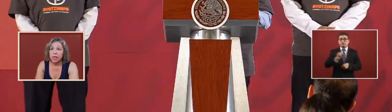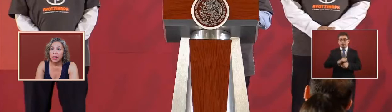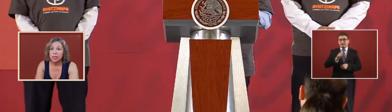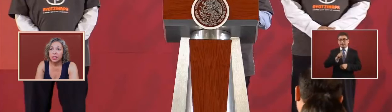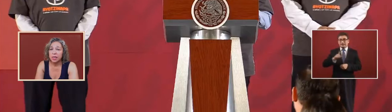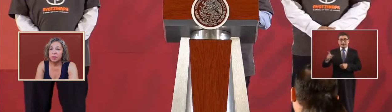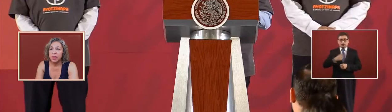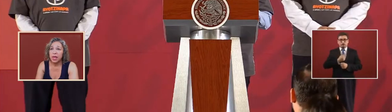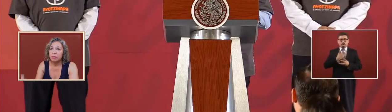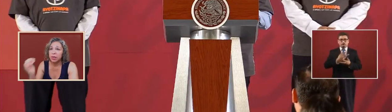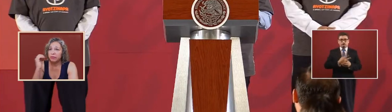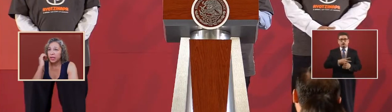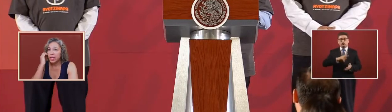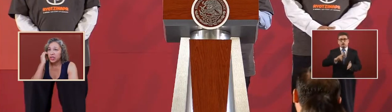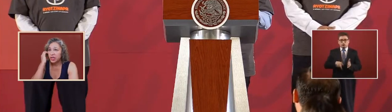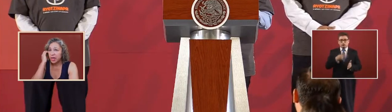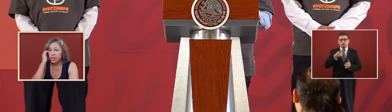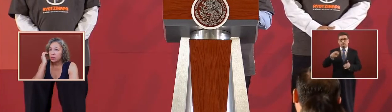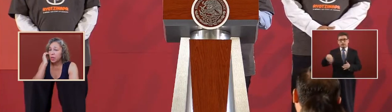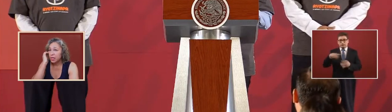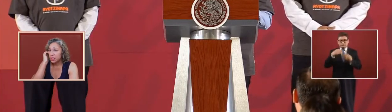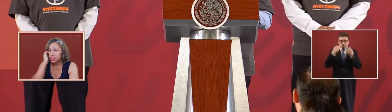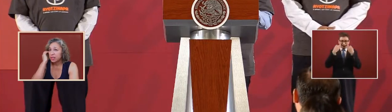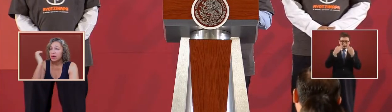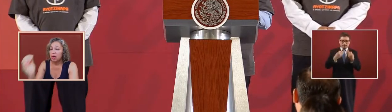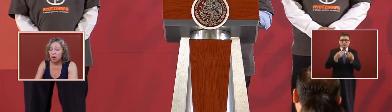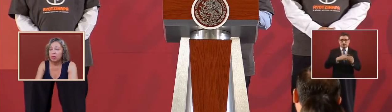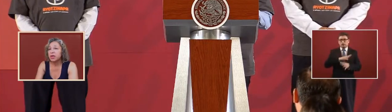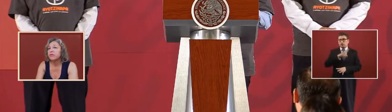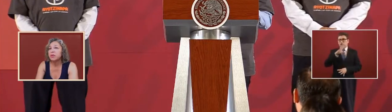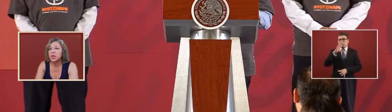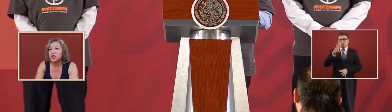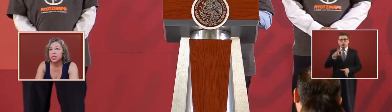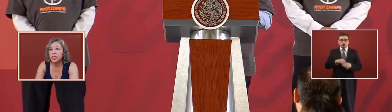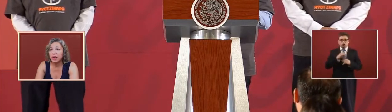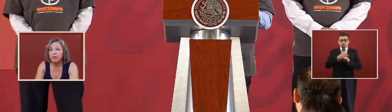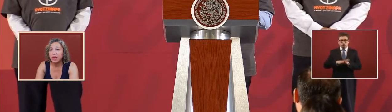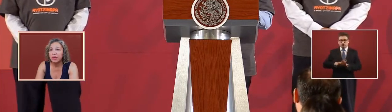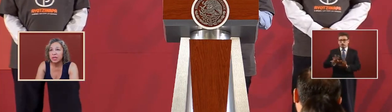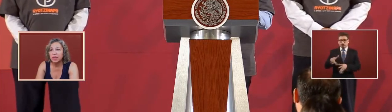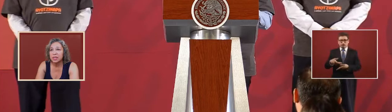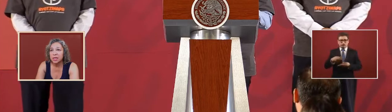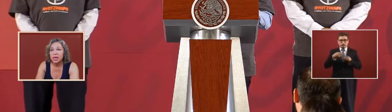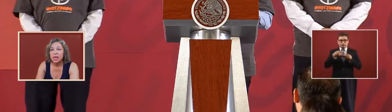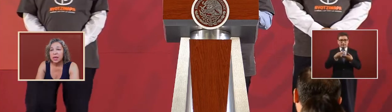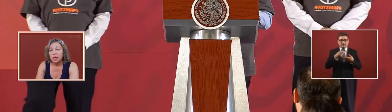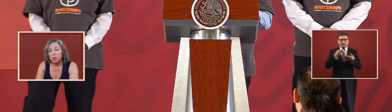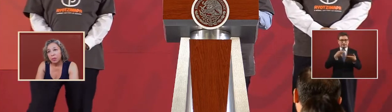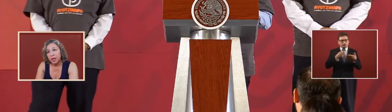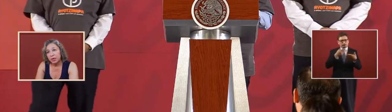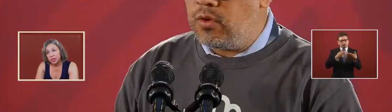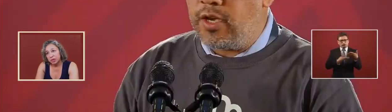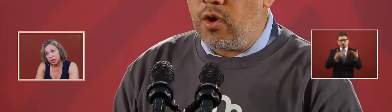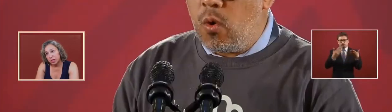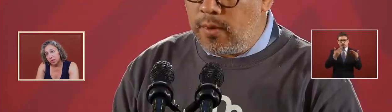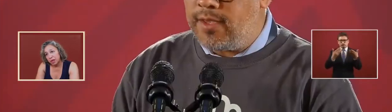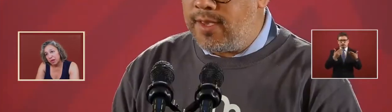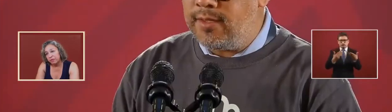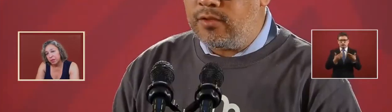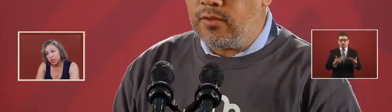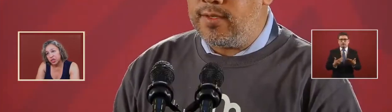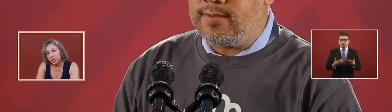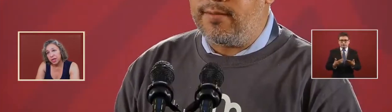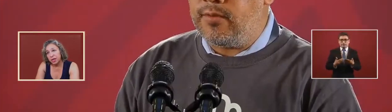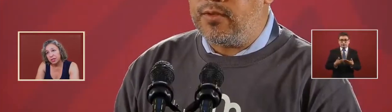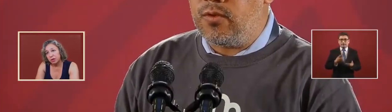it's going to be amplification as witnesses all the information that they've given us will be crisscrossed with